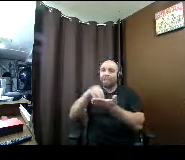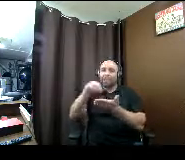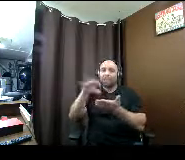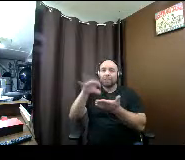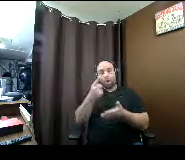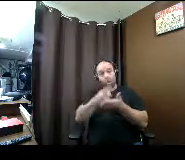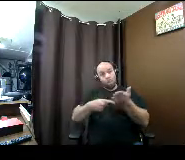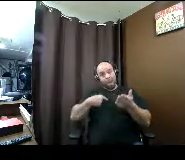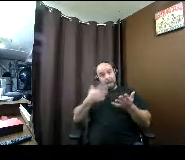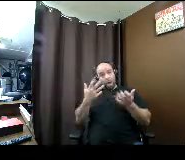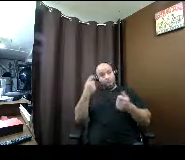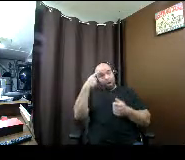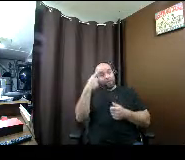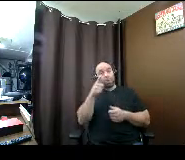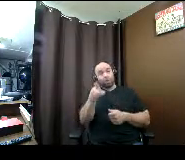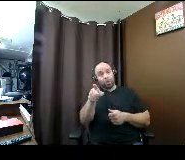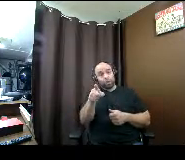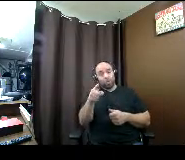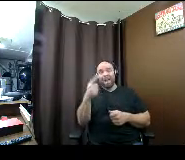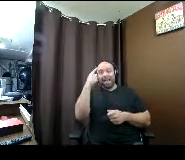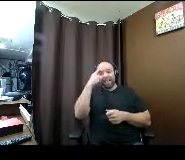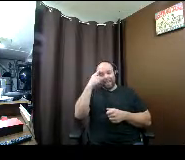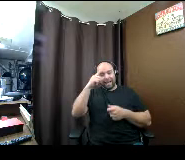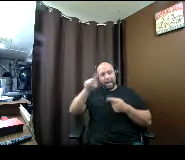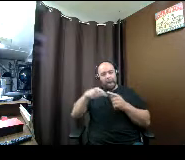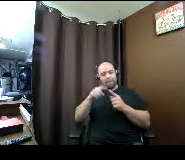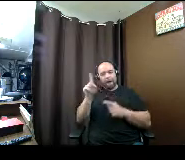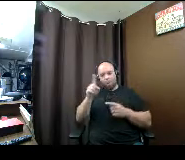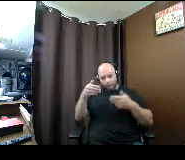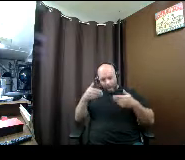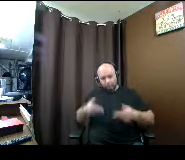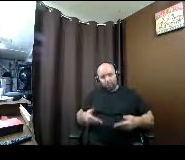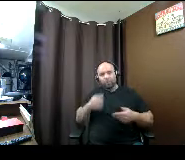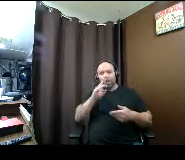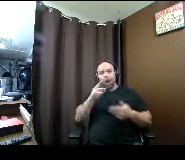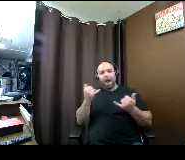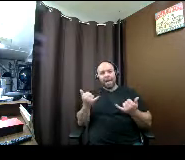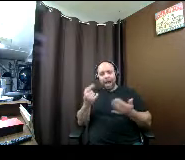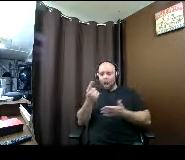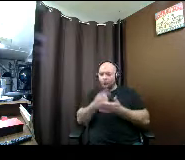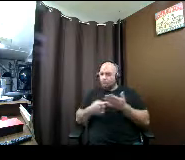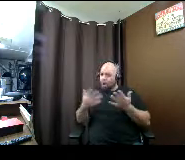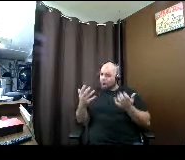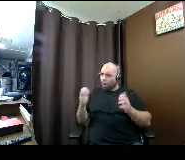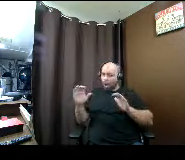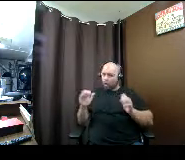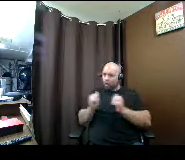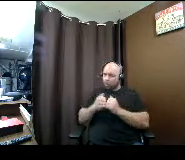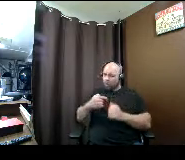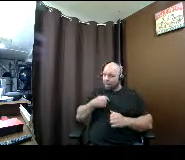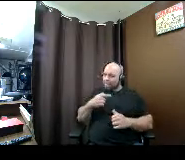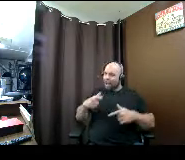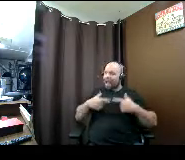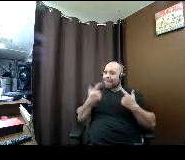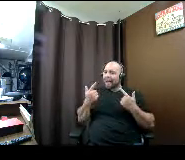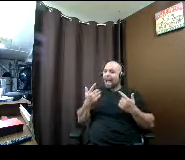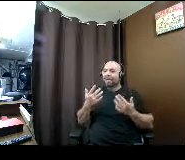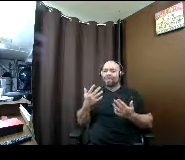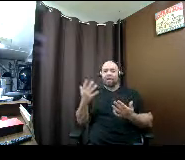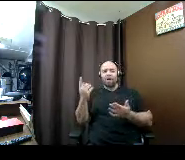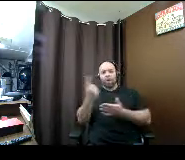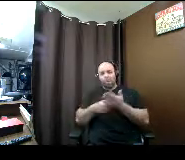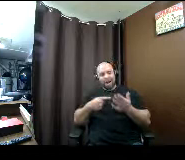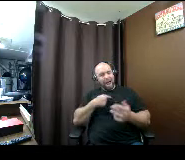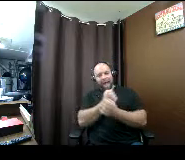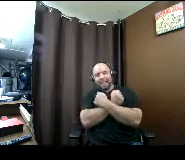is to think about where you are now and what you want to do with your life what do you love what are you passionate about not everything